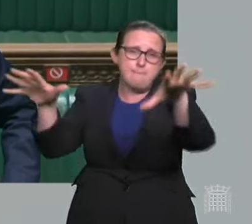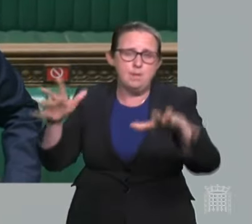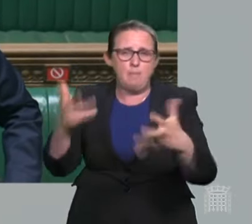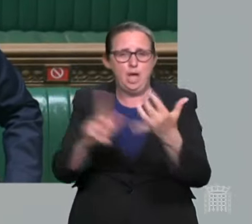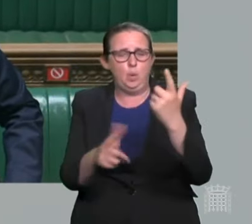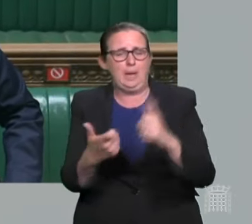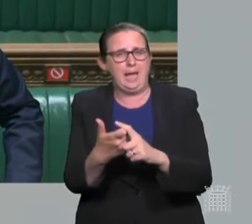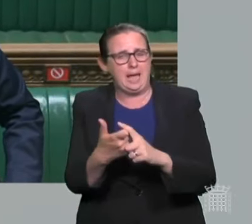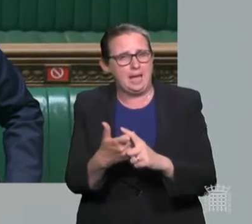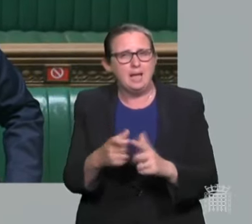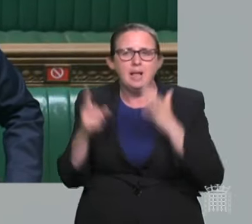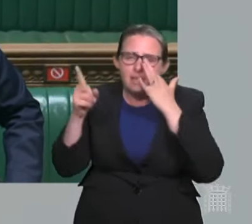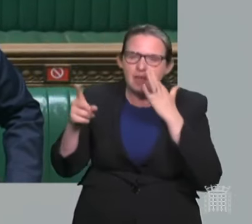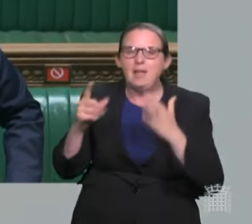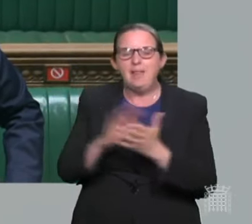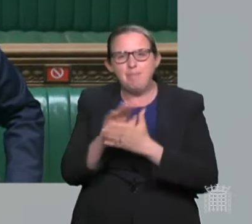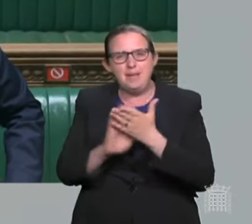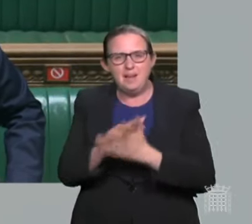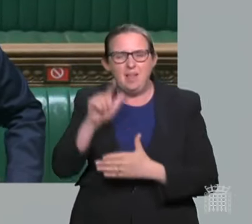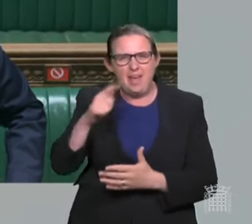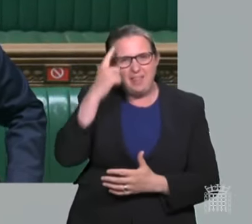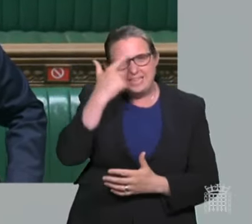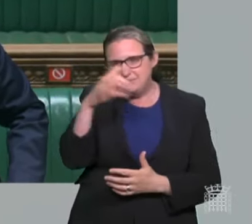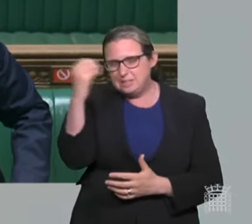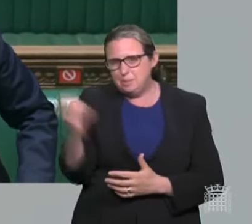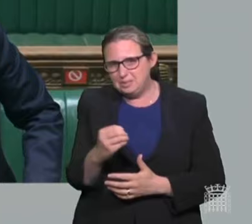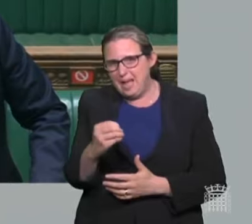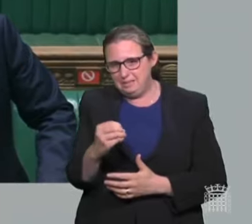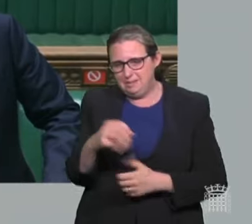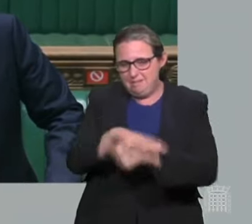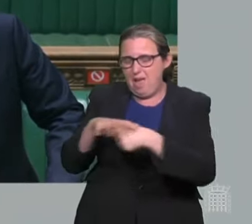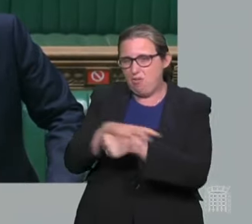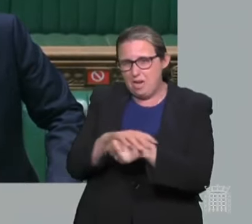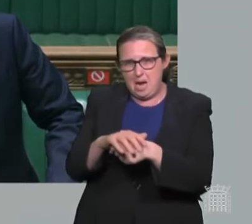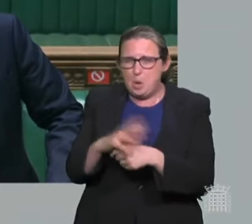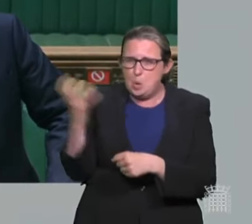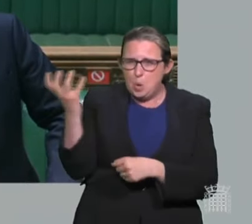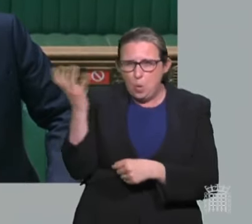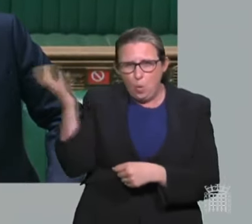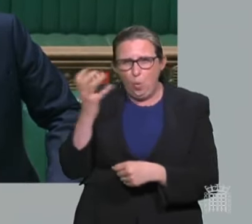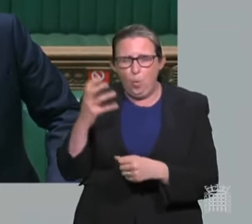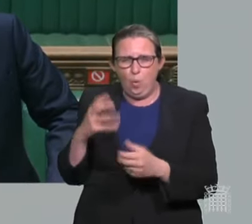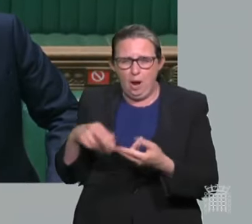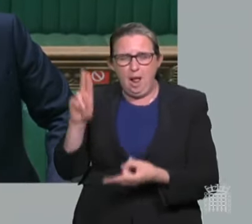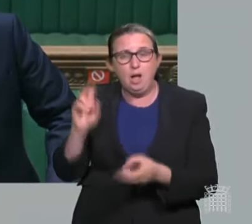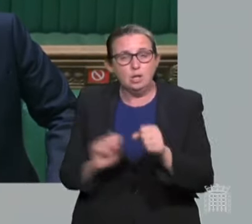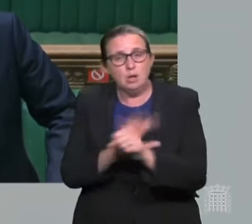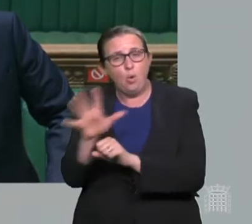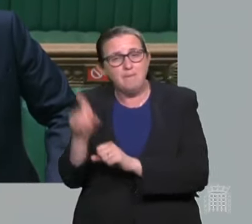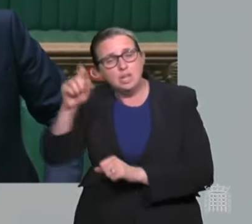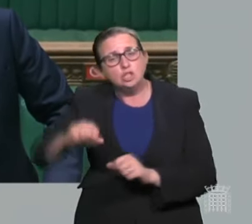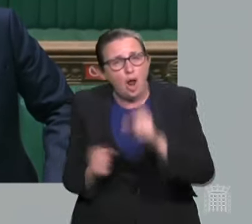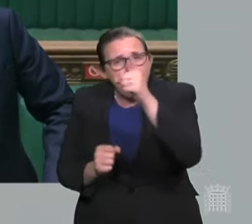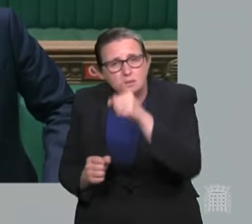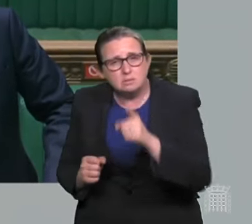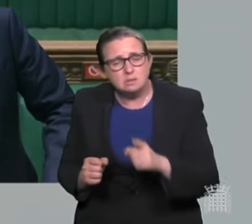UK. In fact, I think they have the seven of the ten highest hotspots in terms of number of cases throughout Europe. And the honourable lady should reflect